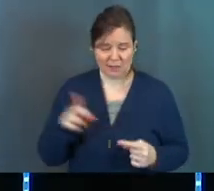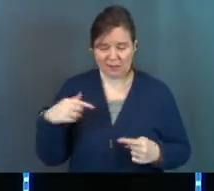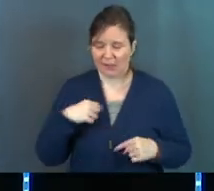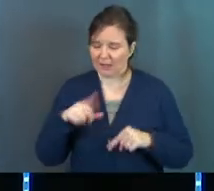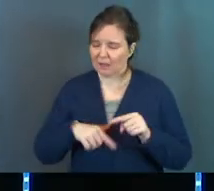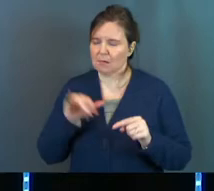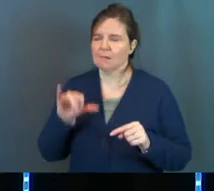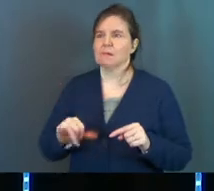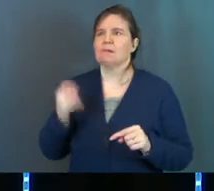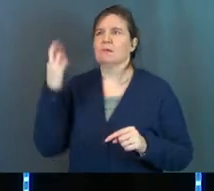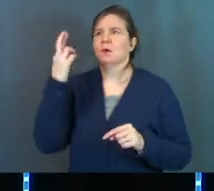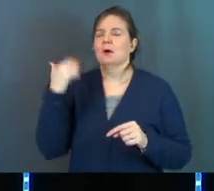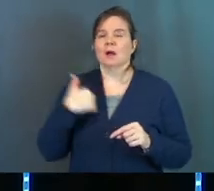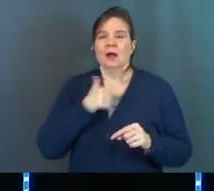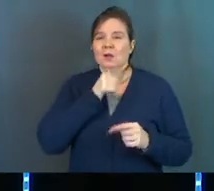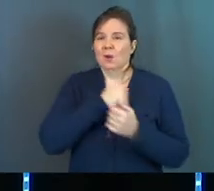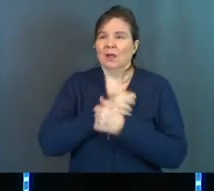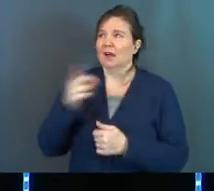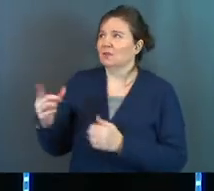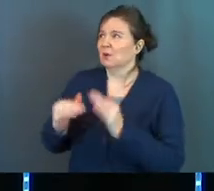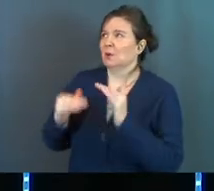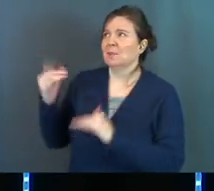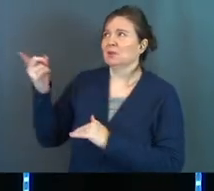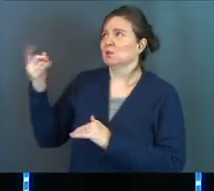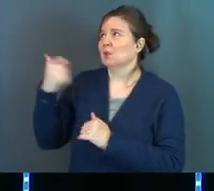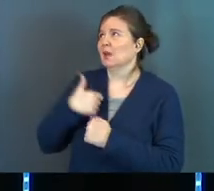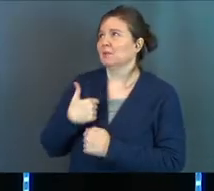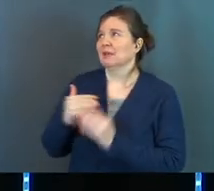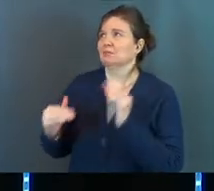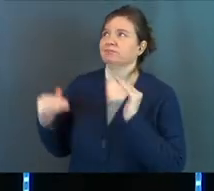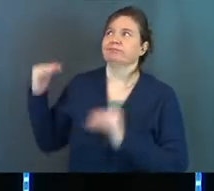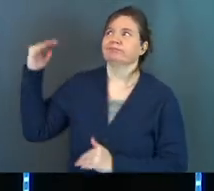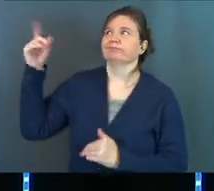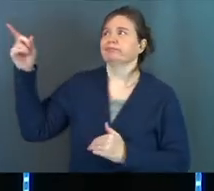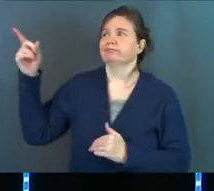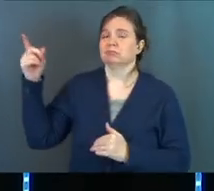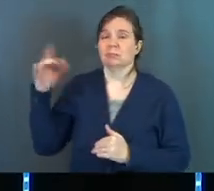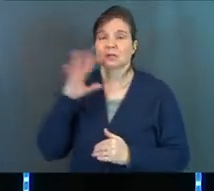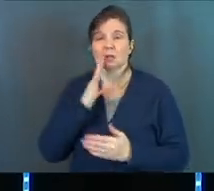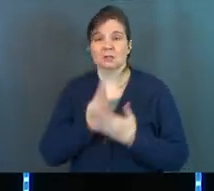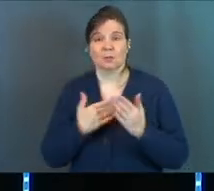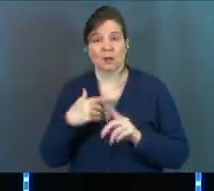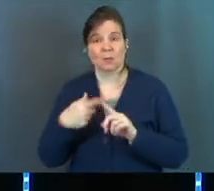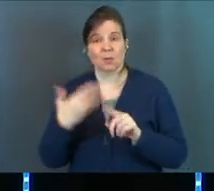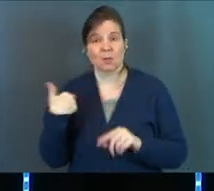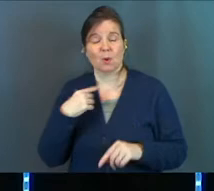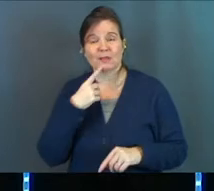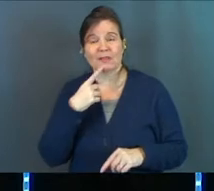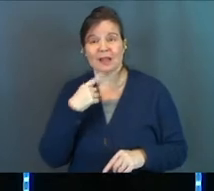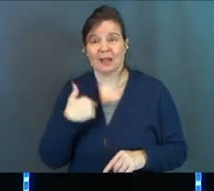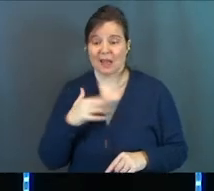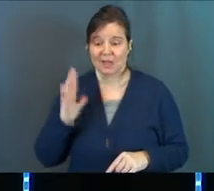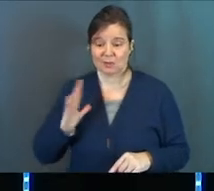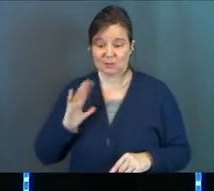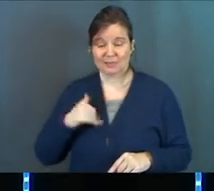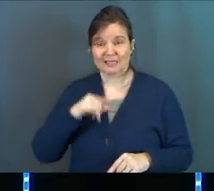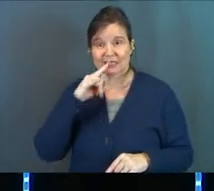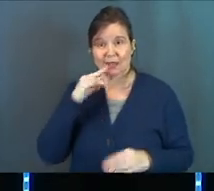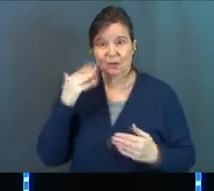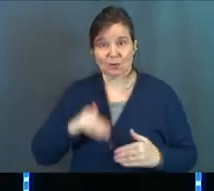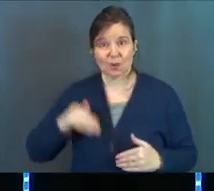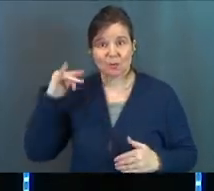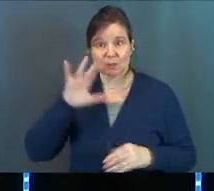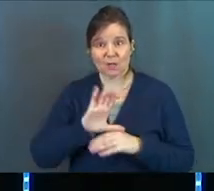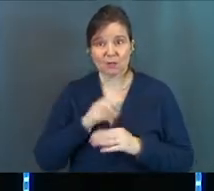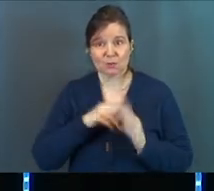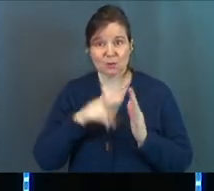I keep coming to the conclusion that I don't love you nearly as well as you love me. I was talking to somebody a month ago and they said, I used to as a kid growing